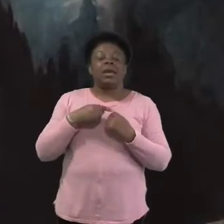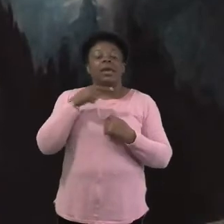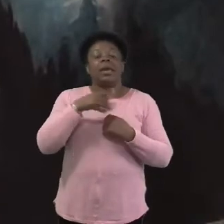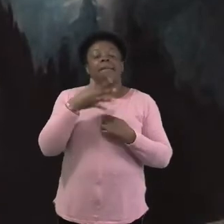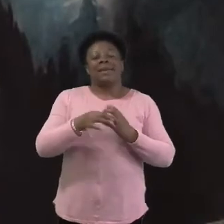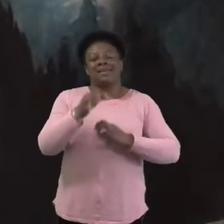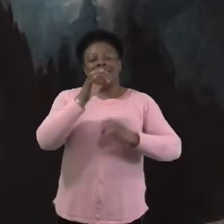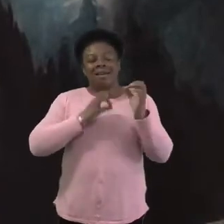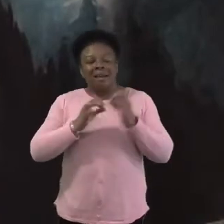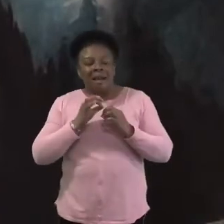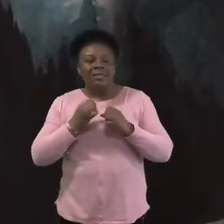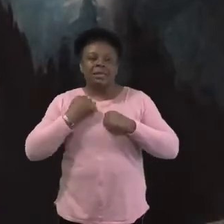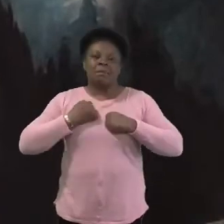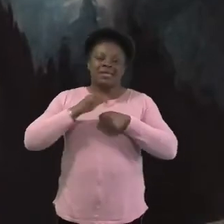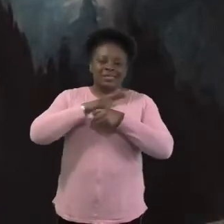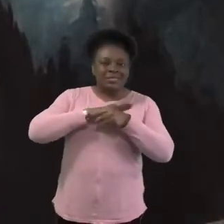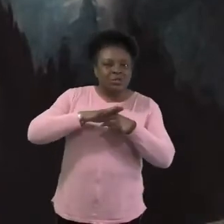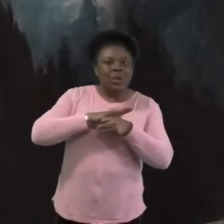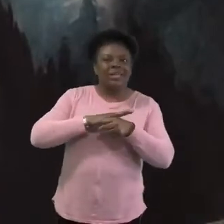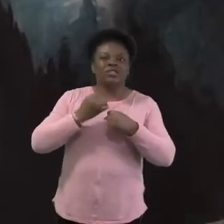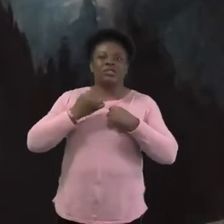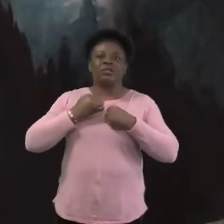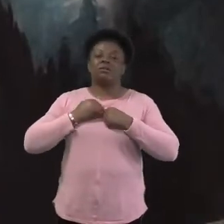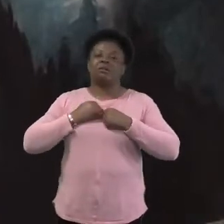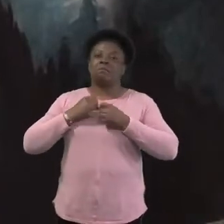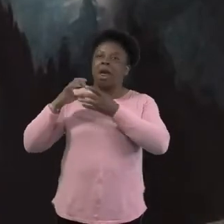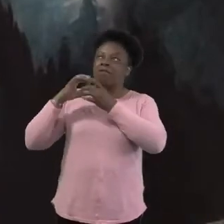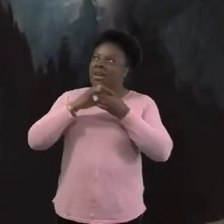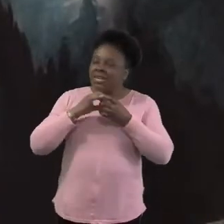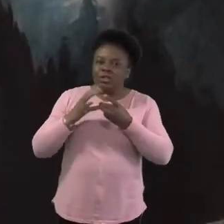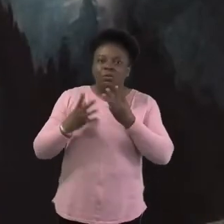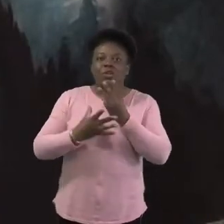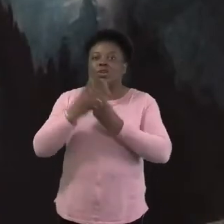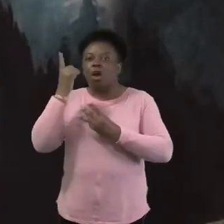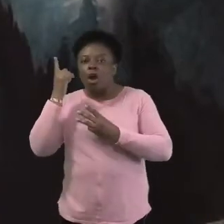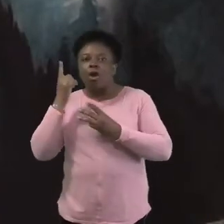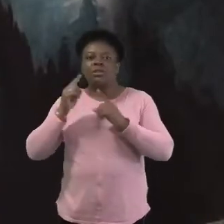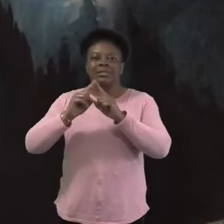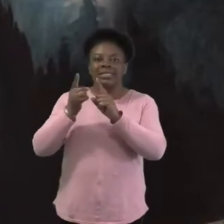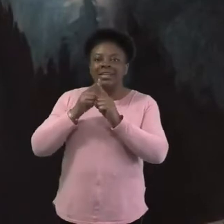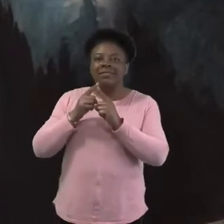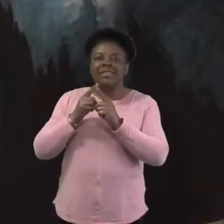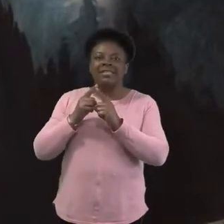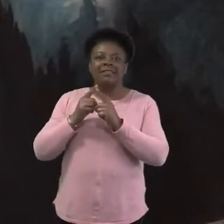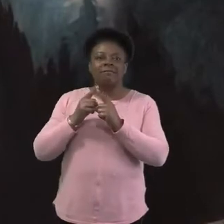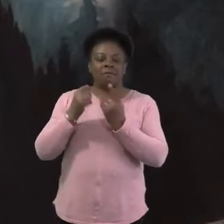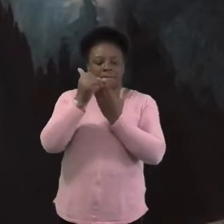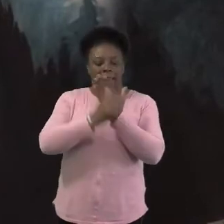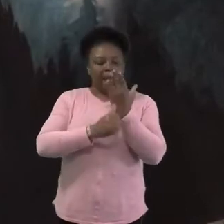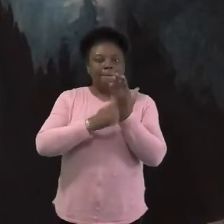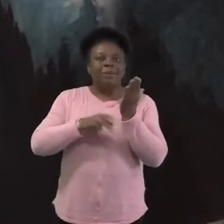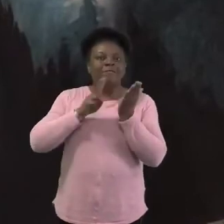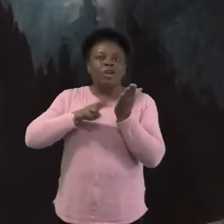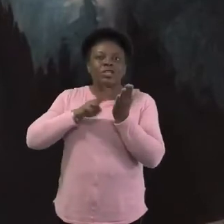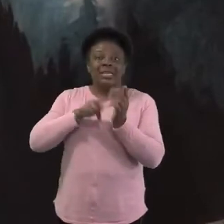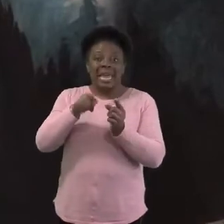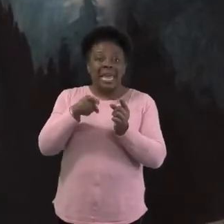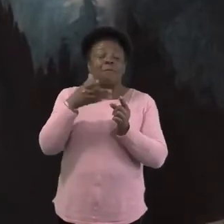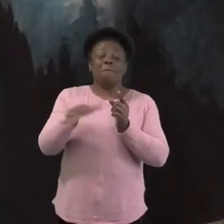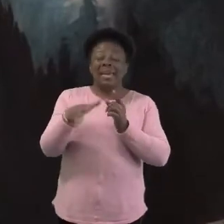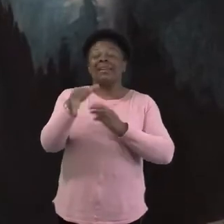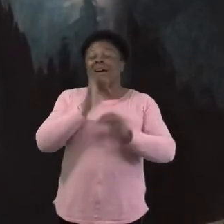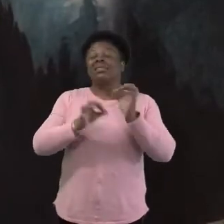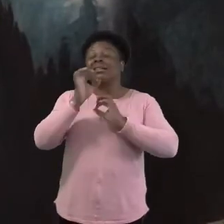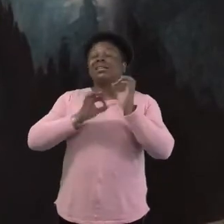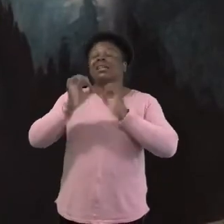uh, and certain verses in the Bible, et cetera, et cetera. Um, and I felt like actually, this is what